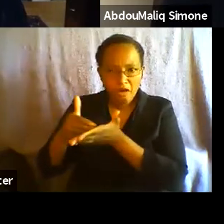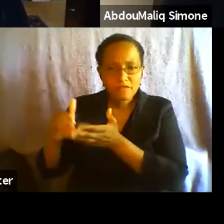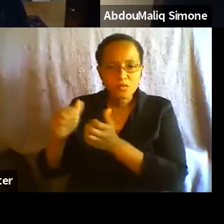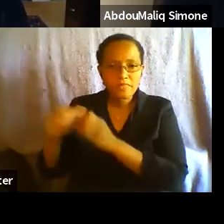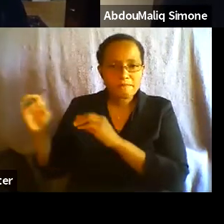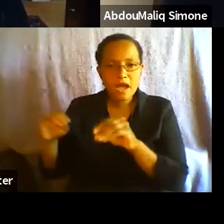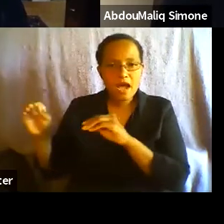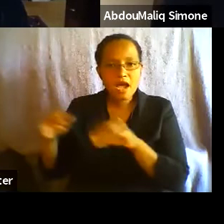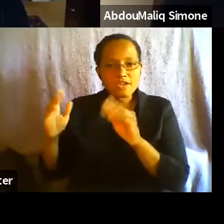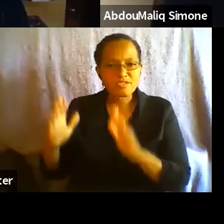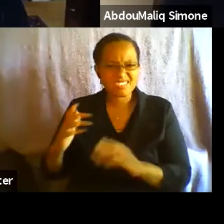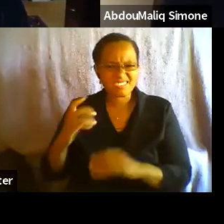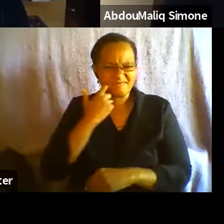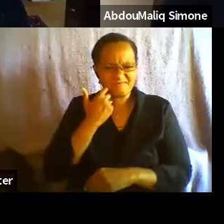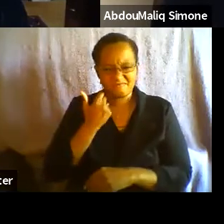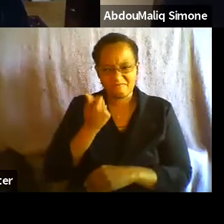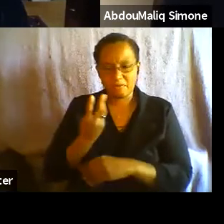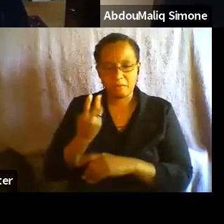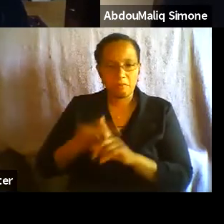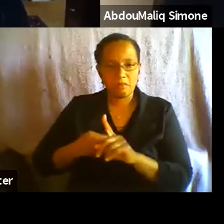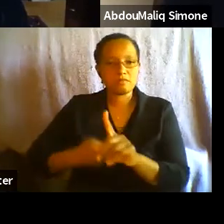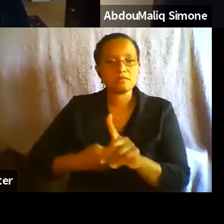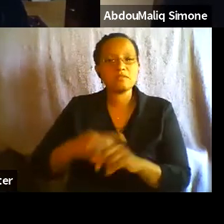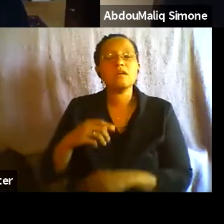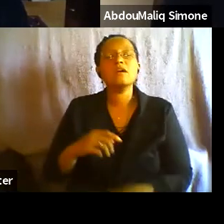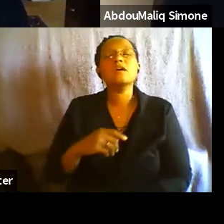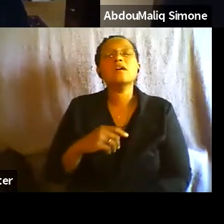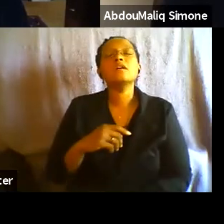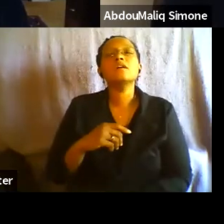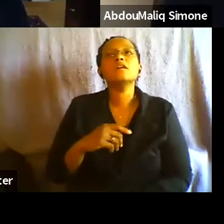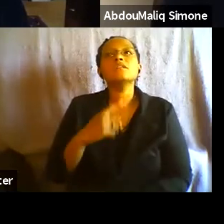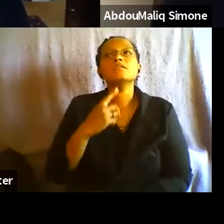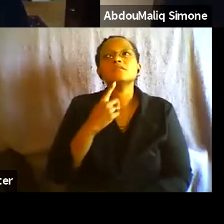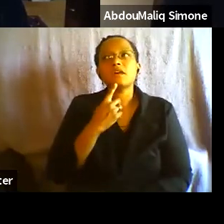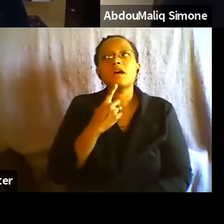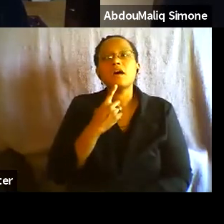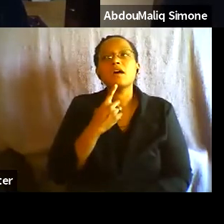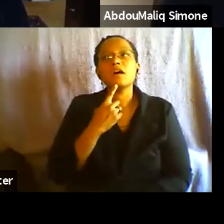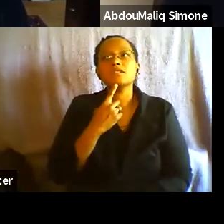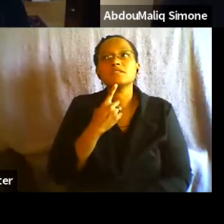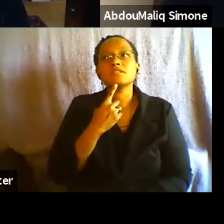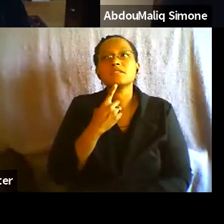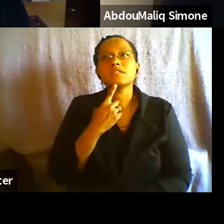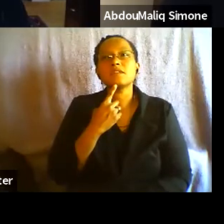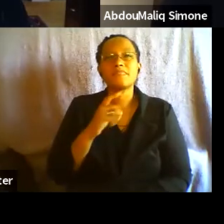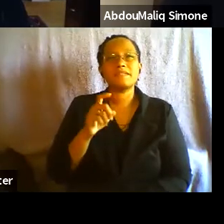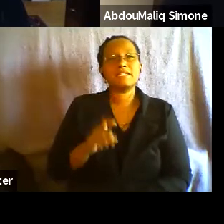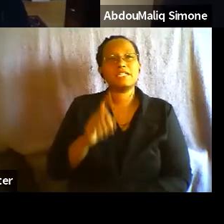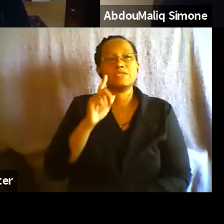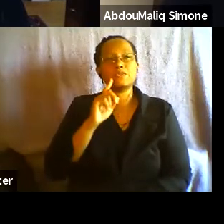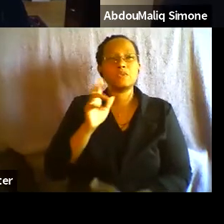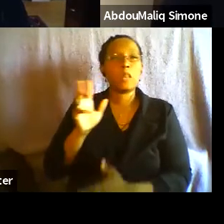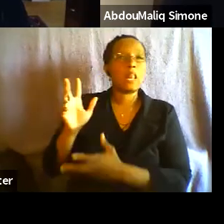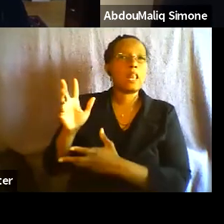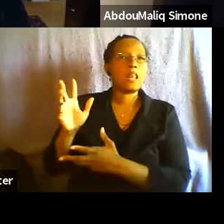does talk about it as the need to leave and to think through what